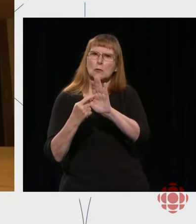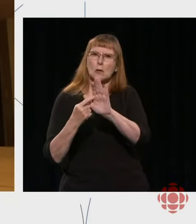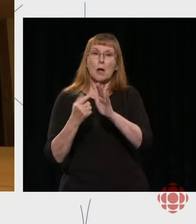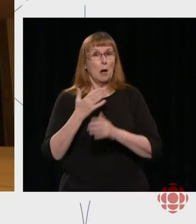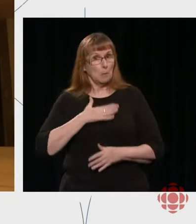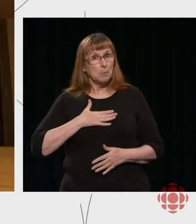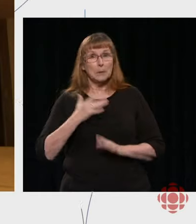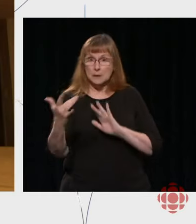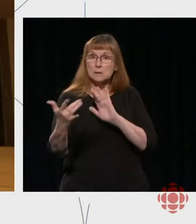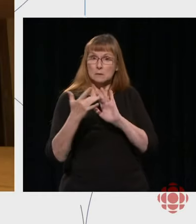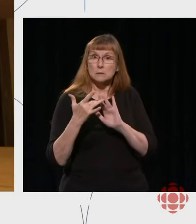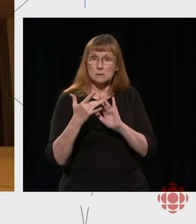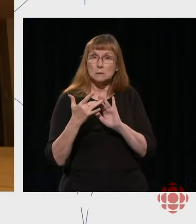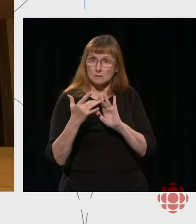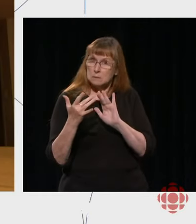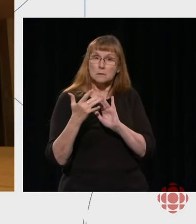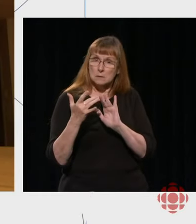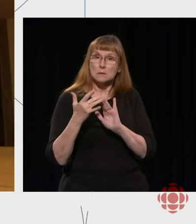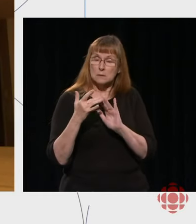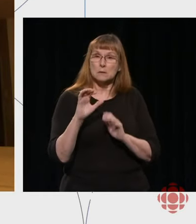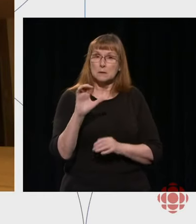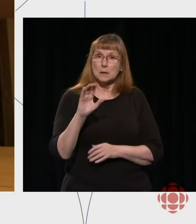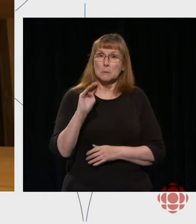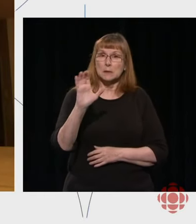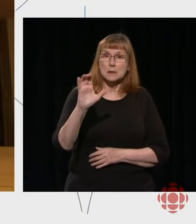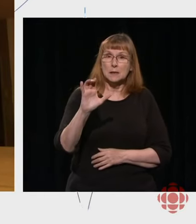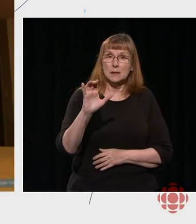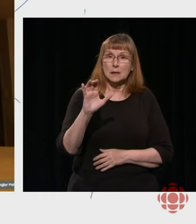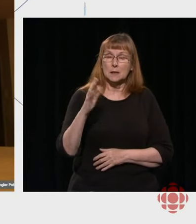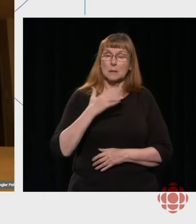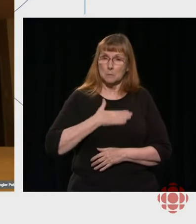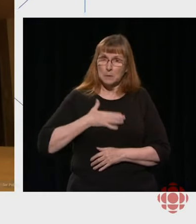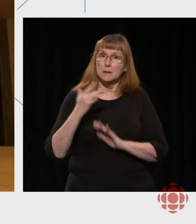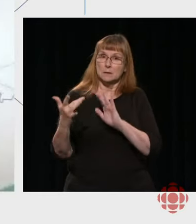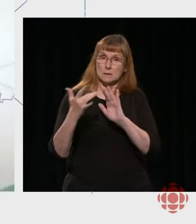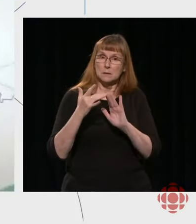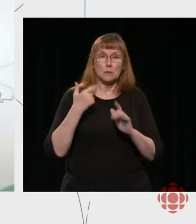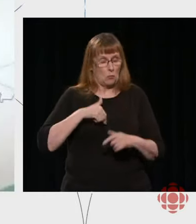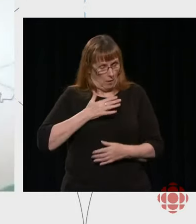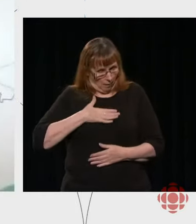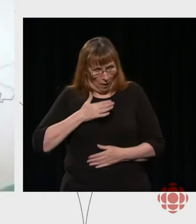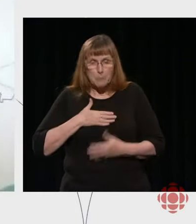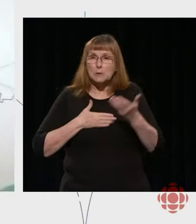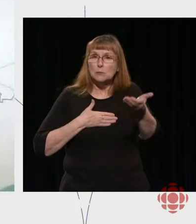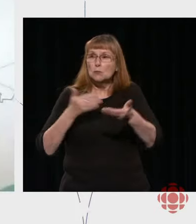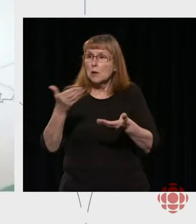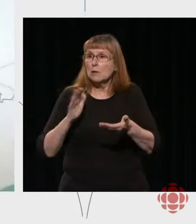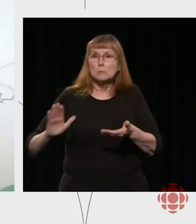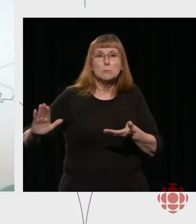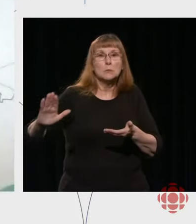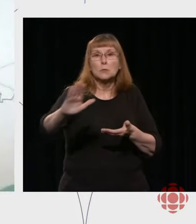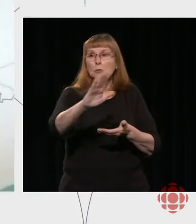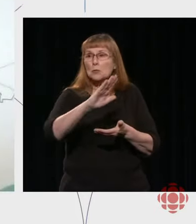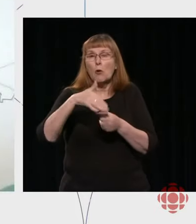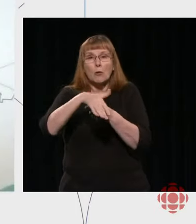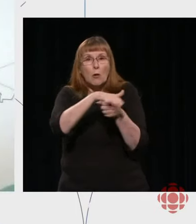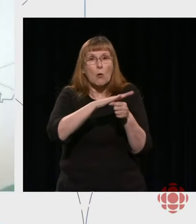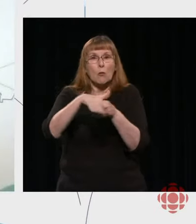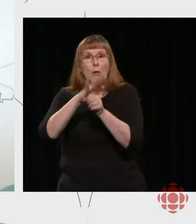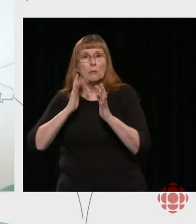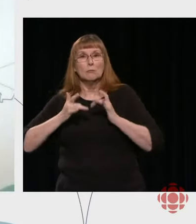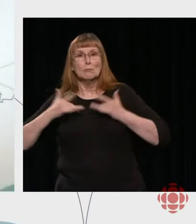write to our employees and we will be happy to welcome you. Michel Bissonnette,